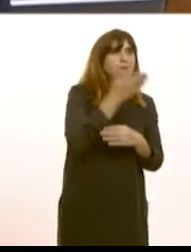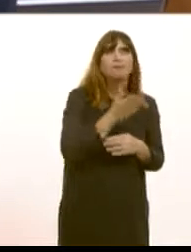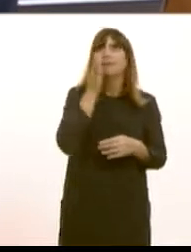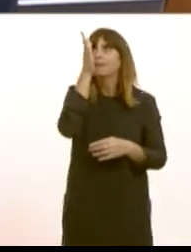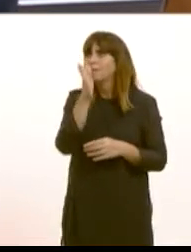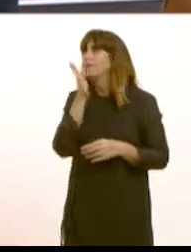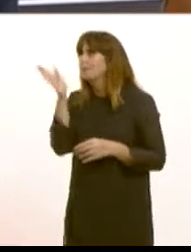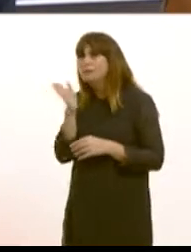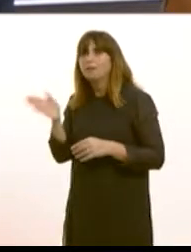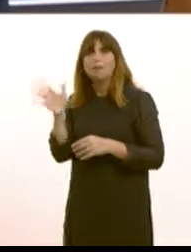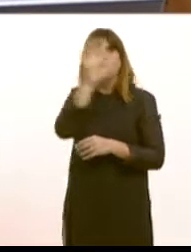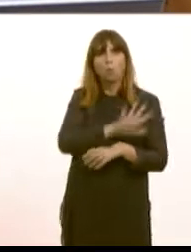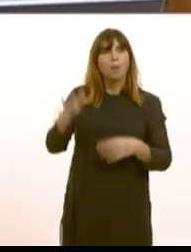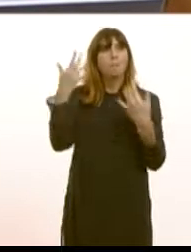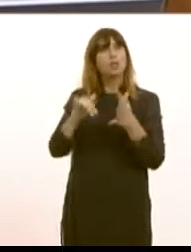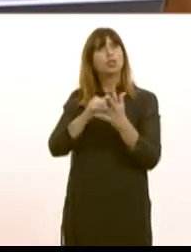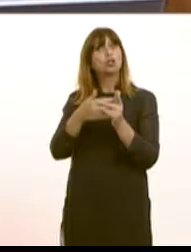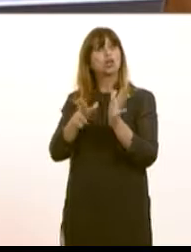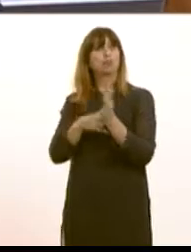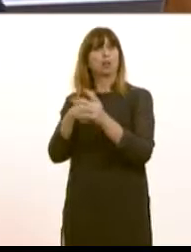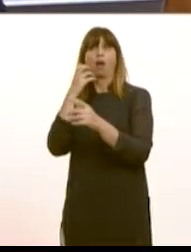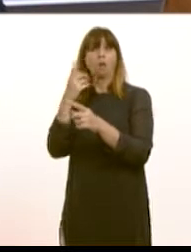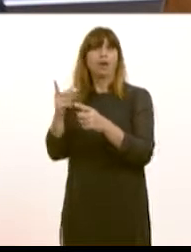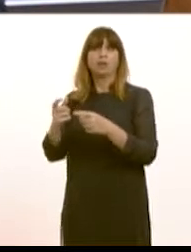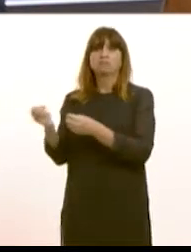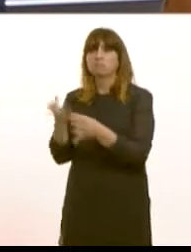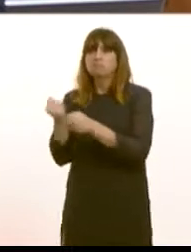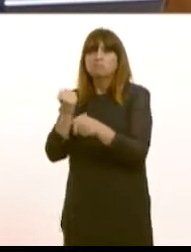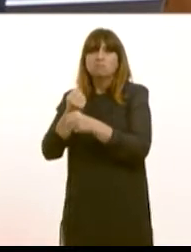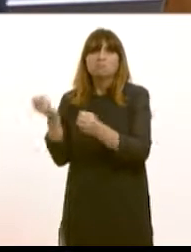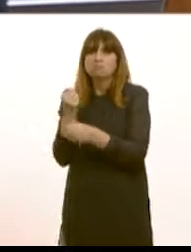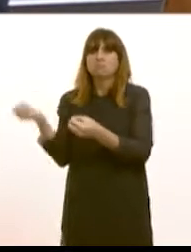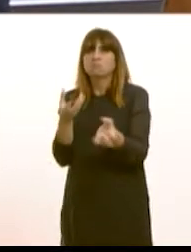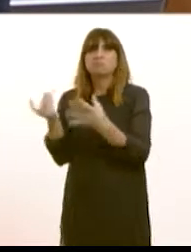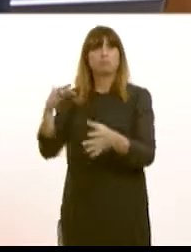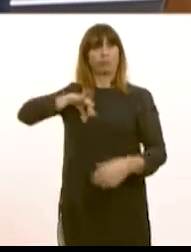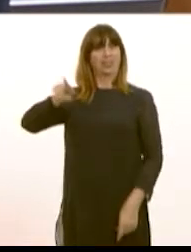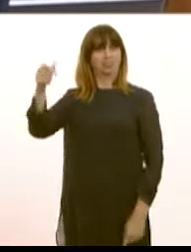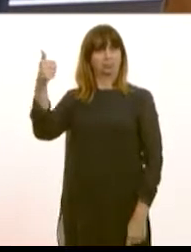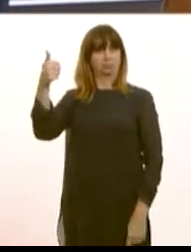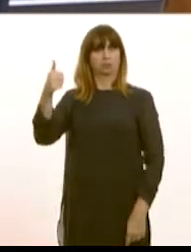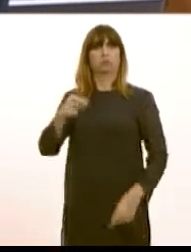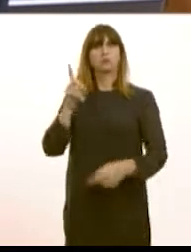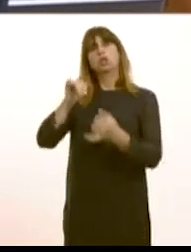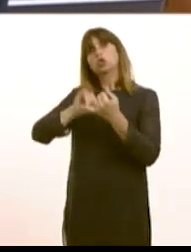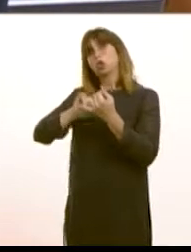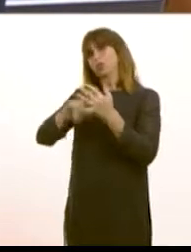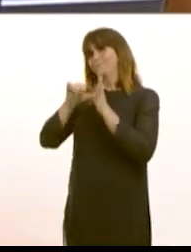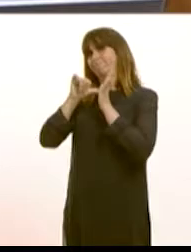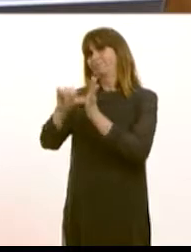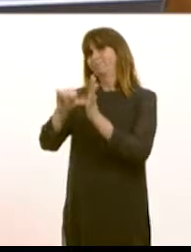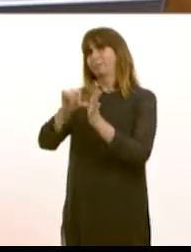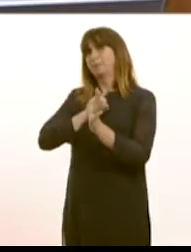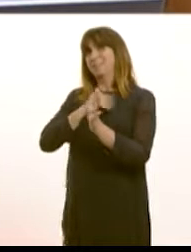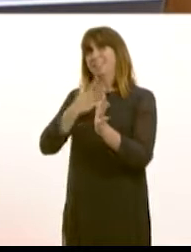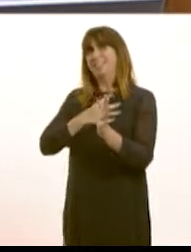always was a profitable site. But as he said to me in Shotan, it would be very difficult for Shotan to operate without the steel